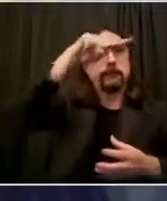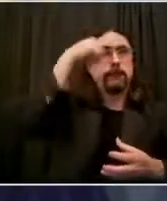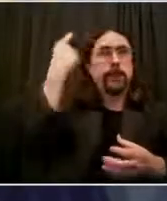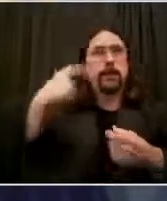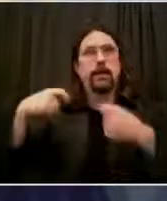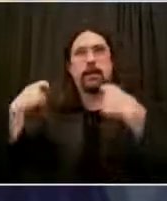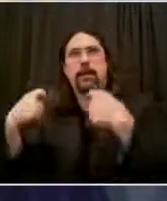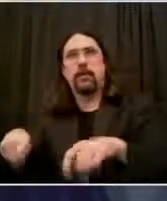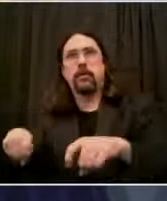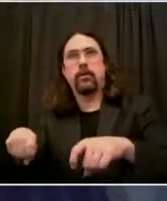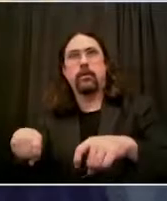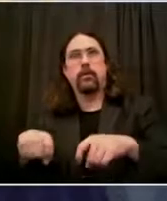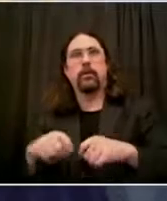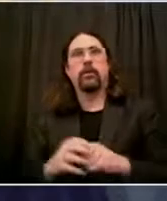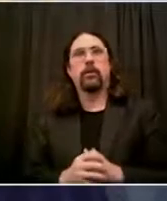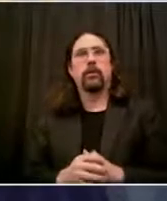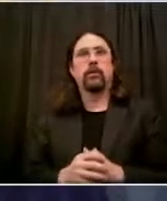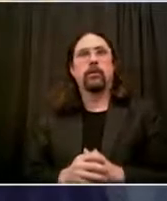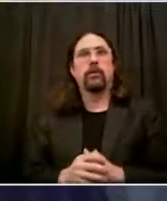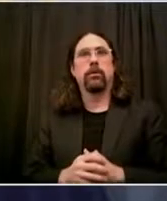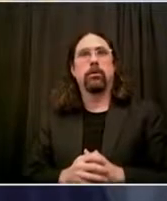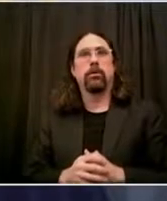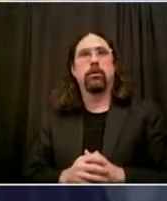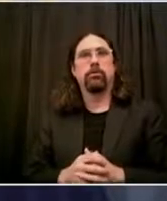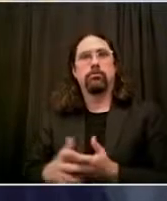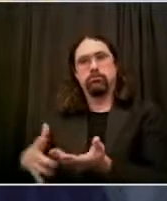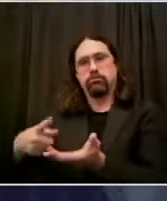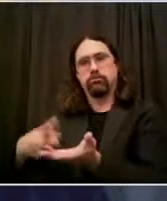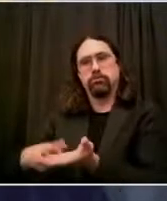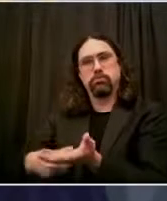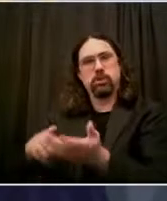real dialogue about how we make sure we keep our communities safe.